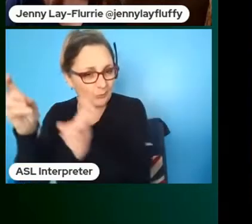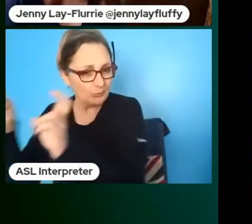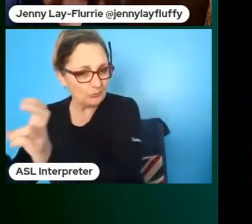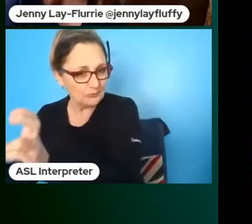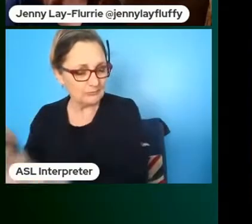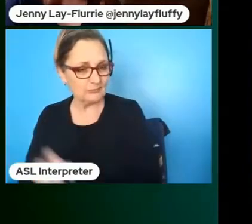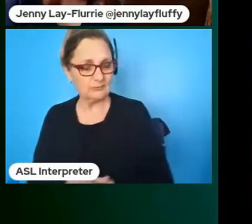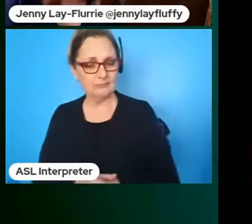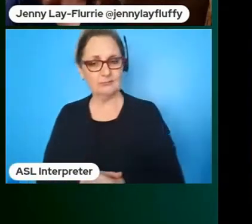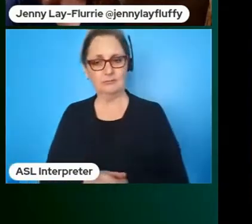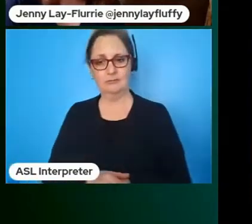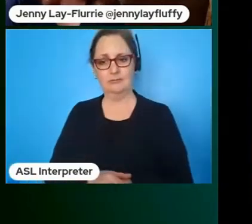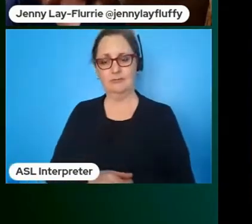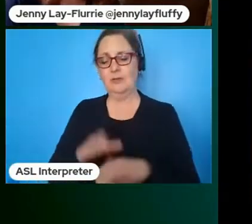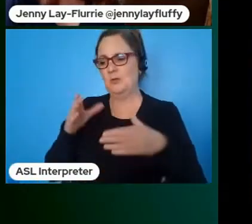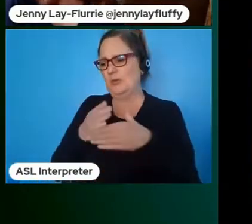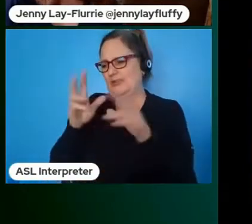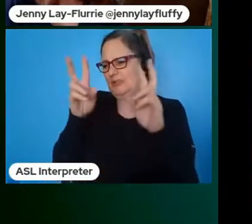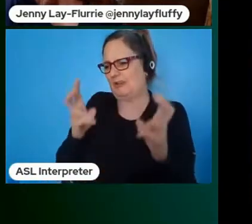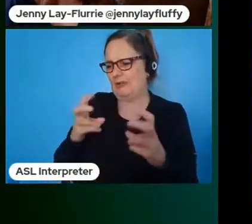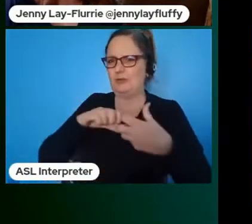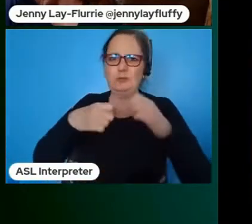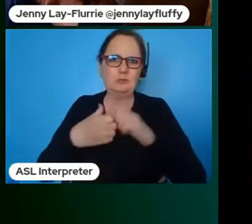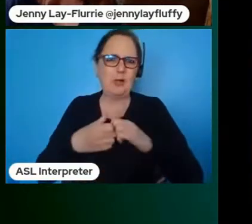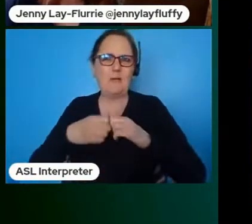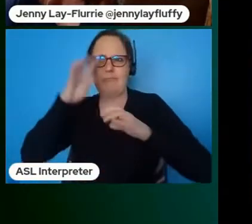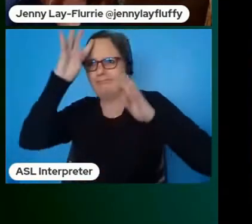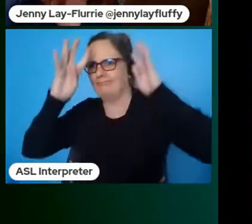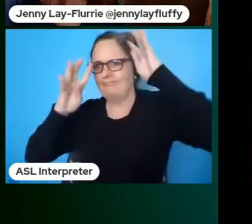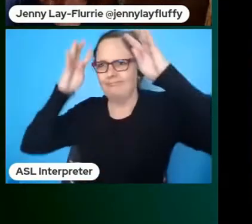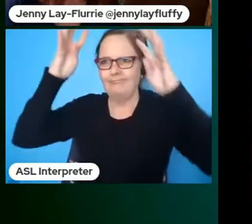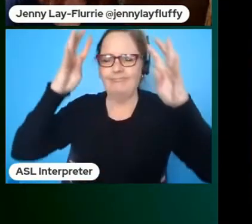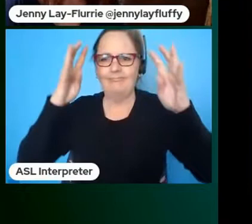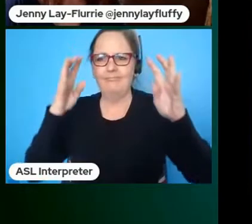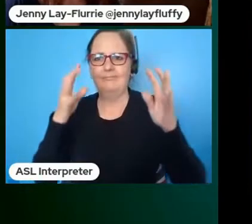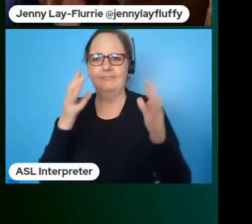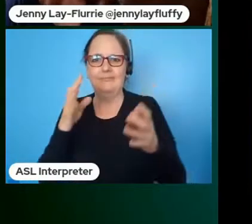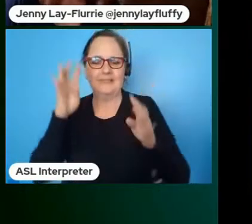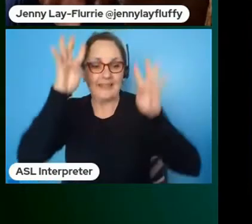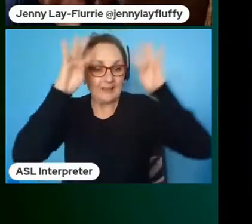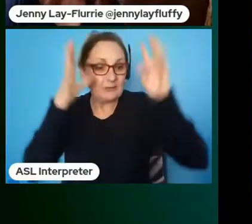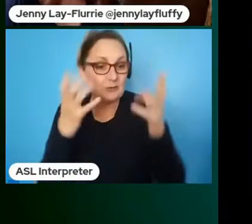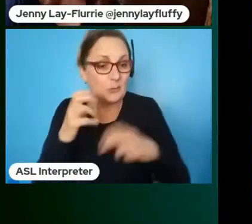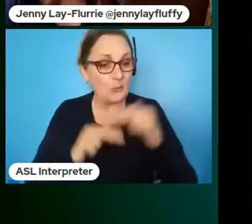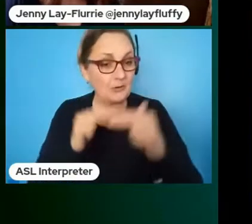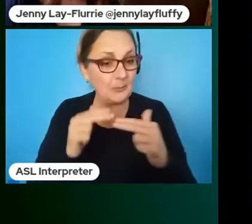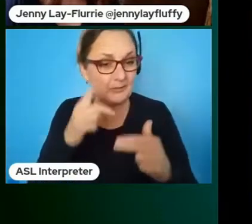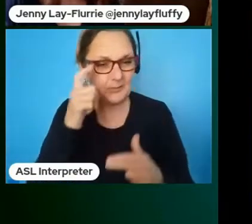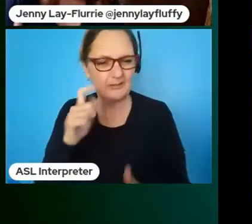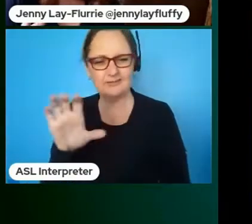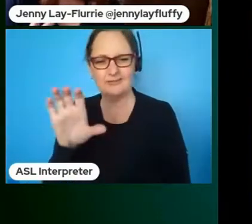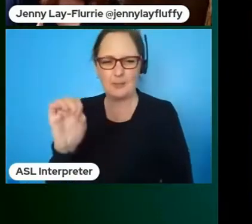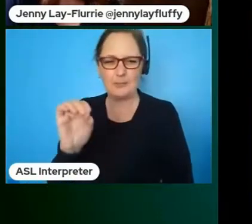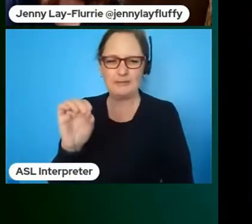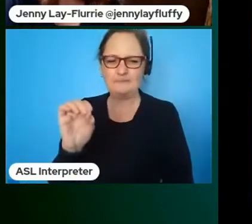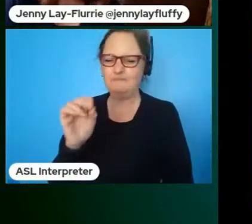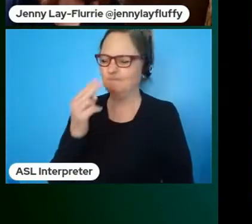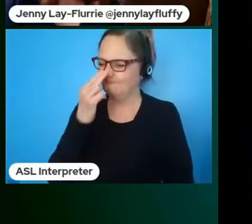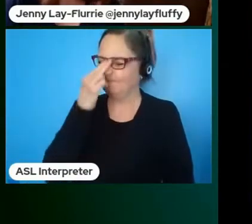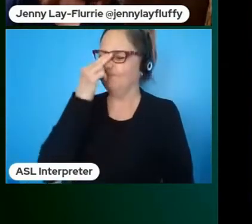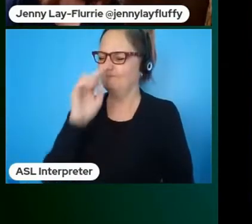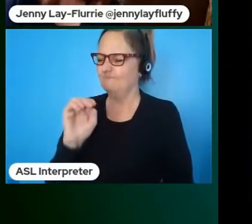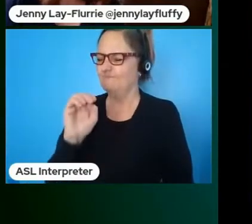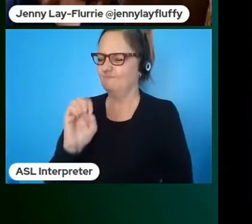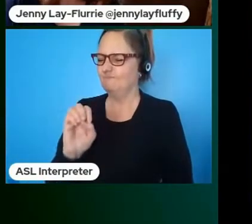issues problems ideas innovations that they want to build we are a nerdy company at the end of the day and they share those and